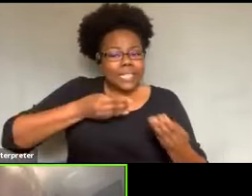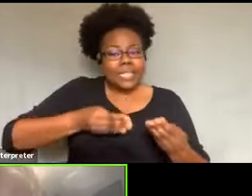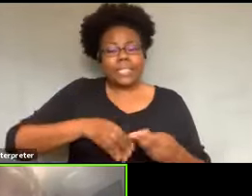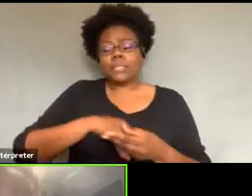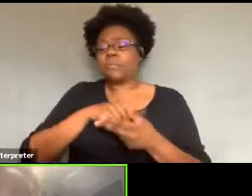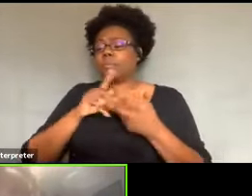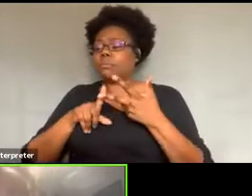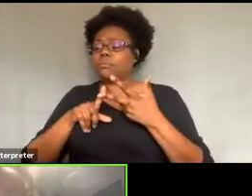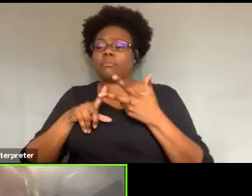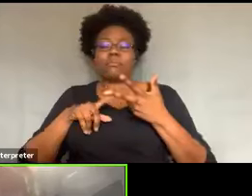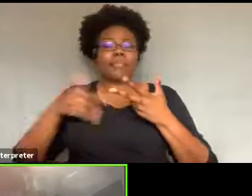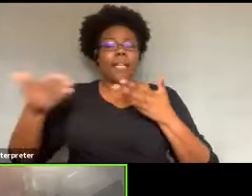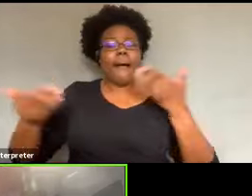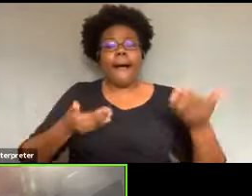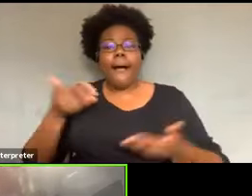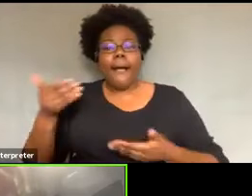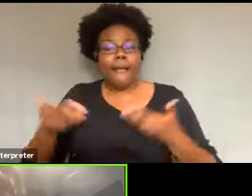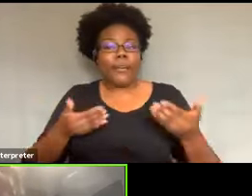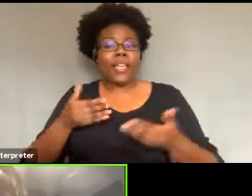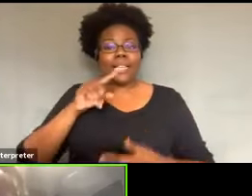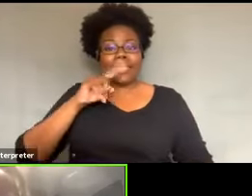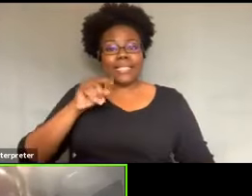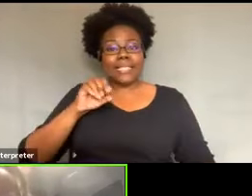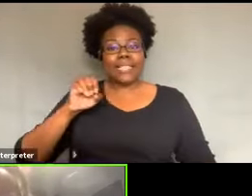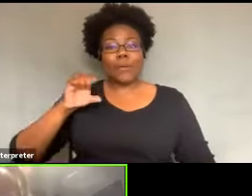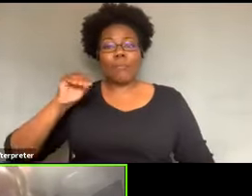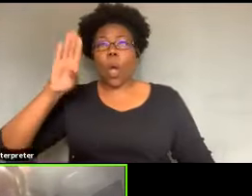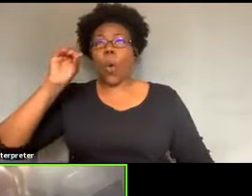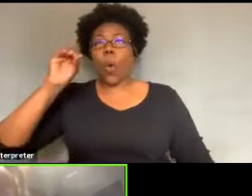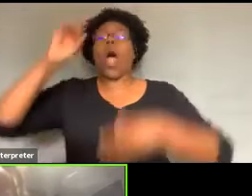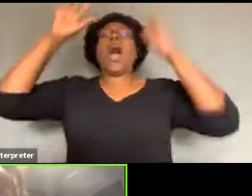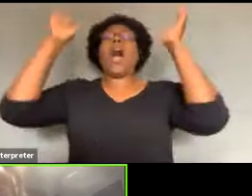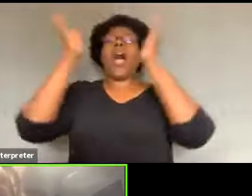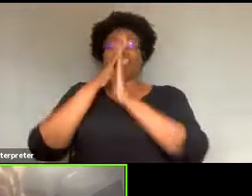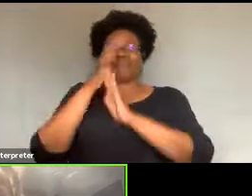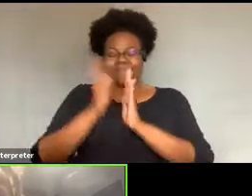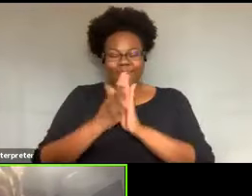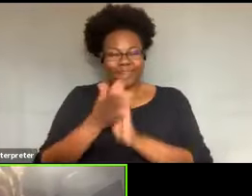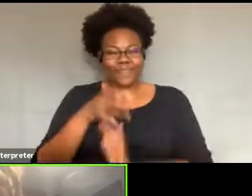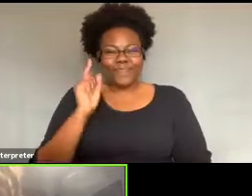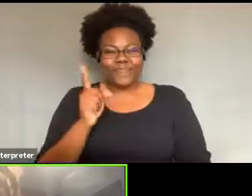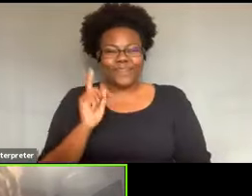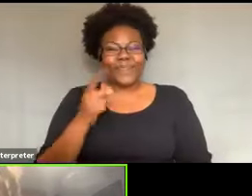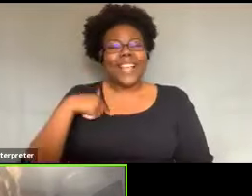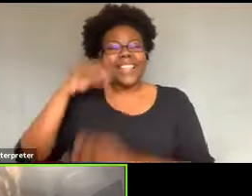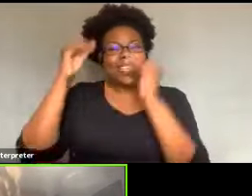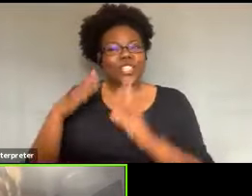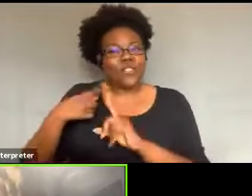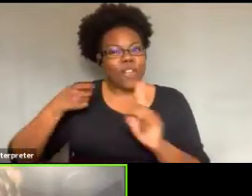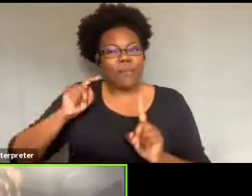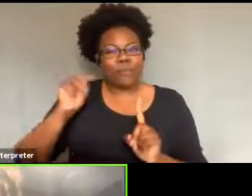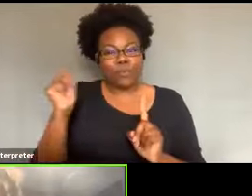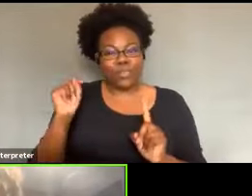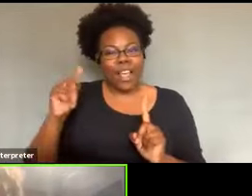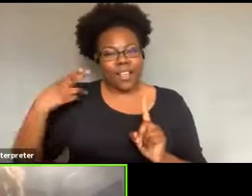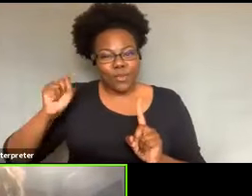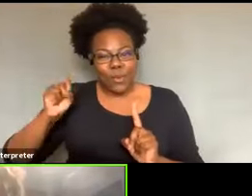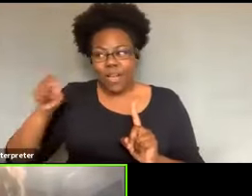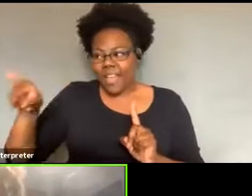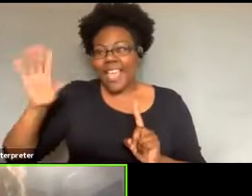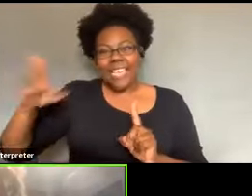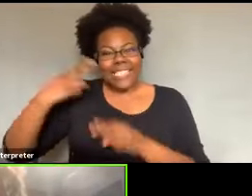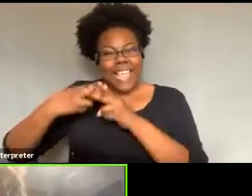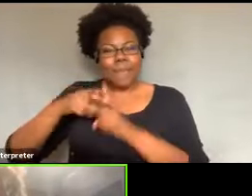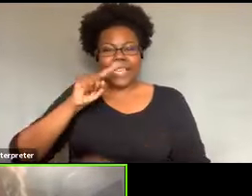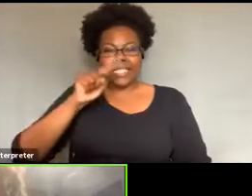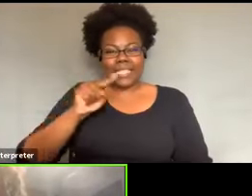again, hiring, uh, Zeebo, that's his name. The, the gymnast that came in to make sure these children were okay. And do I